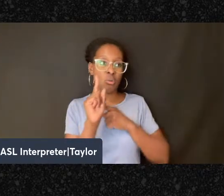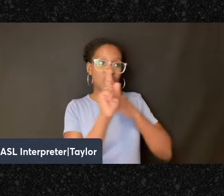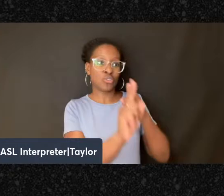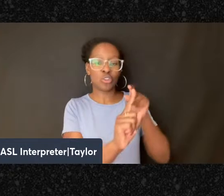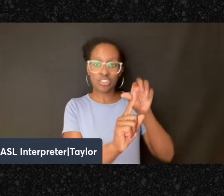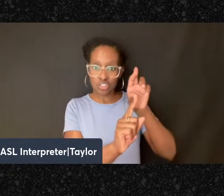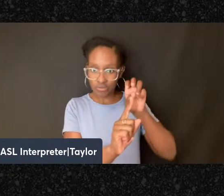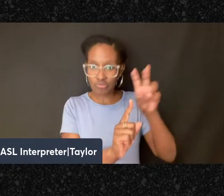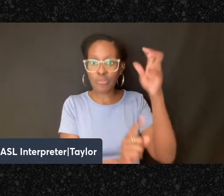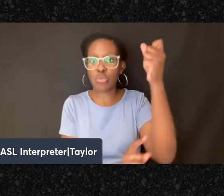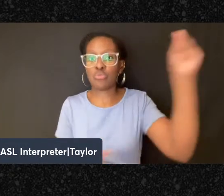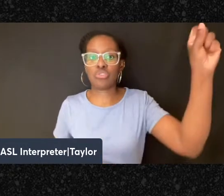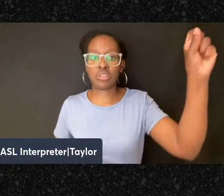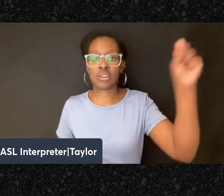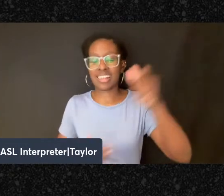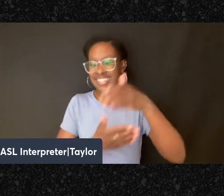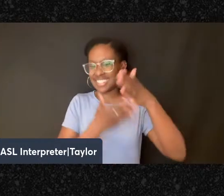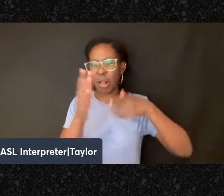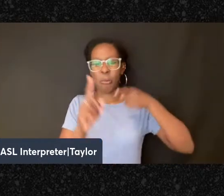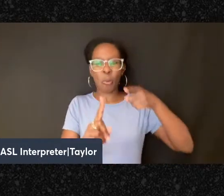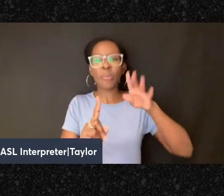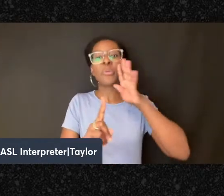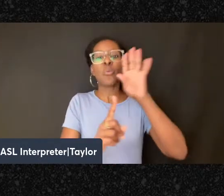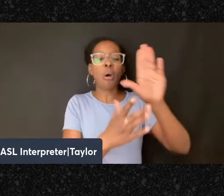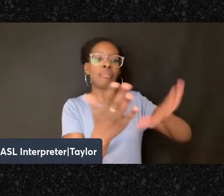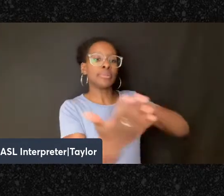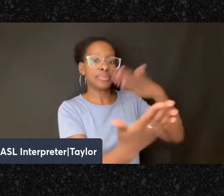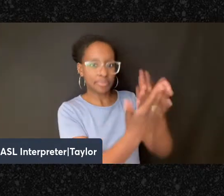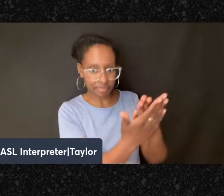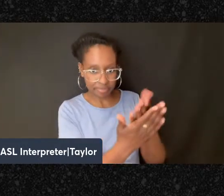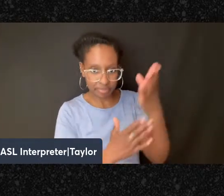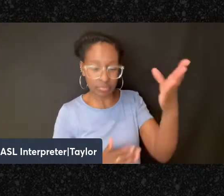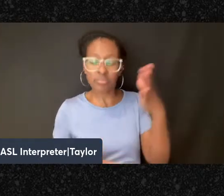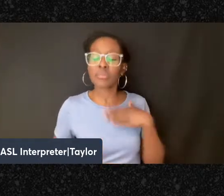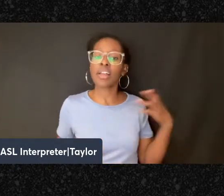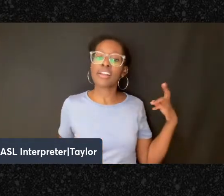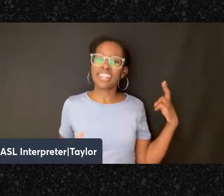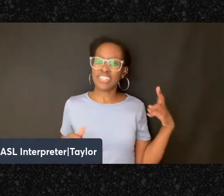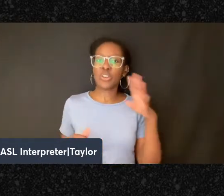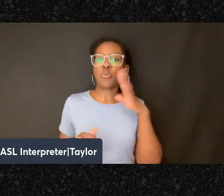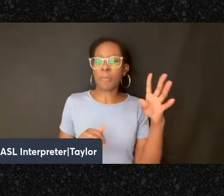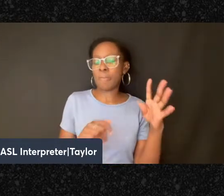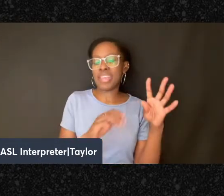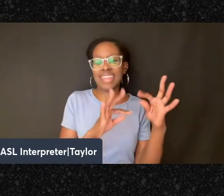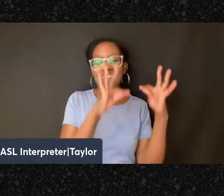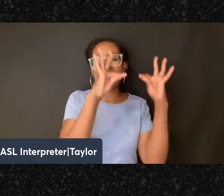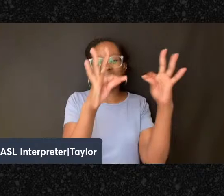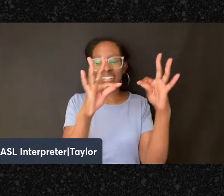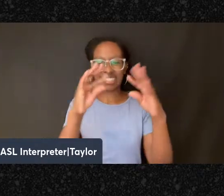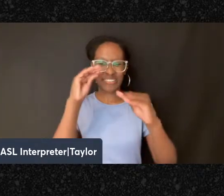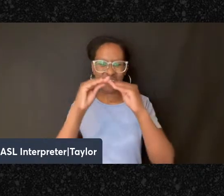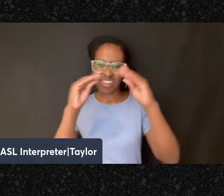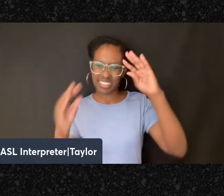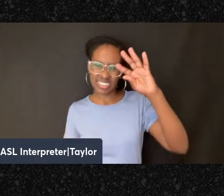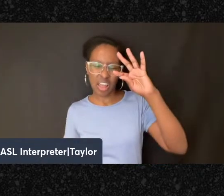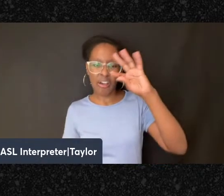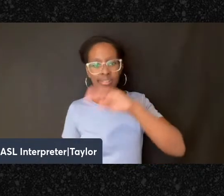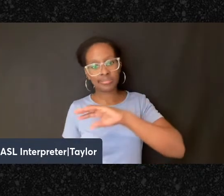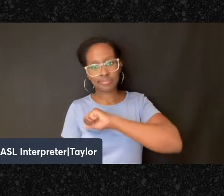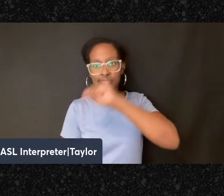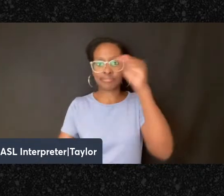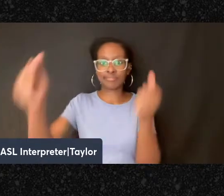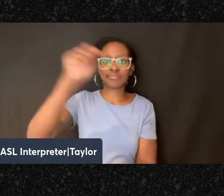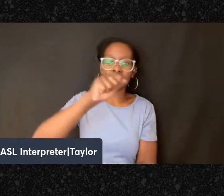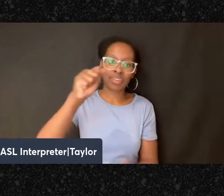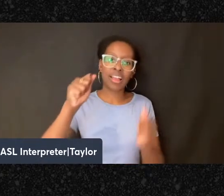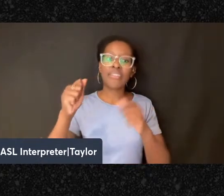right, and at some point we will achieve the revolution and history will be perfected. This is famously associated with the